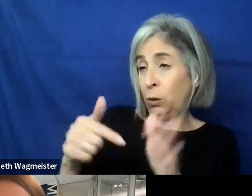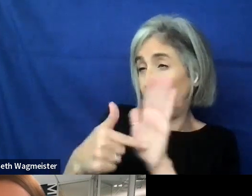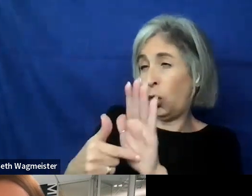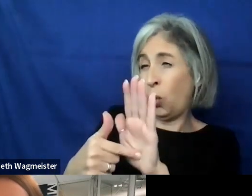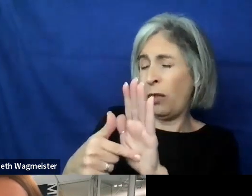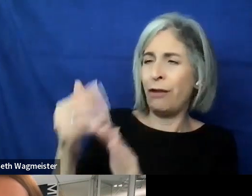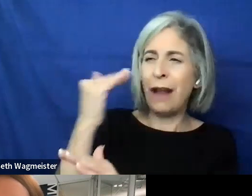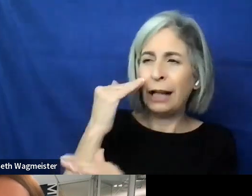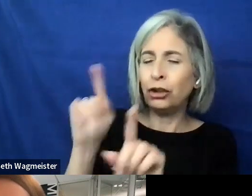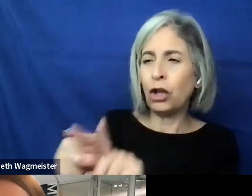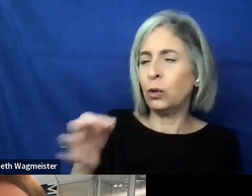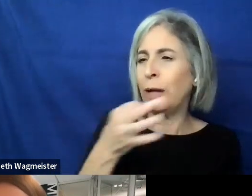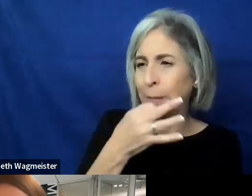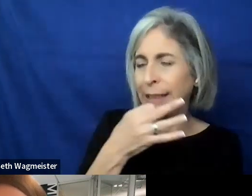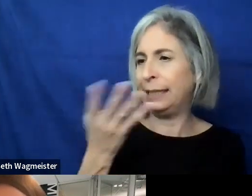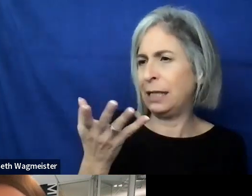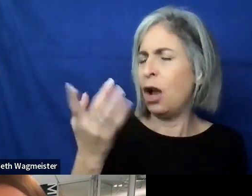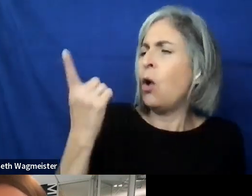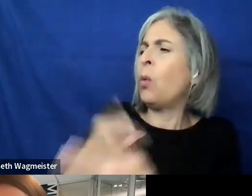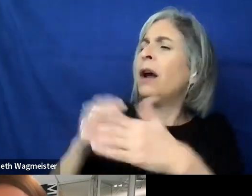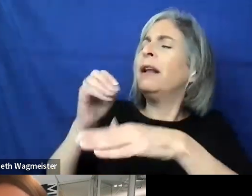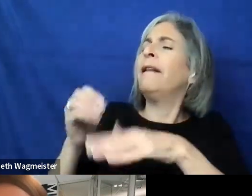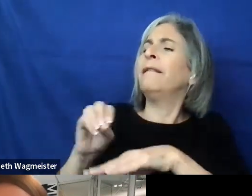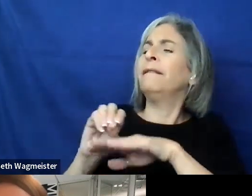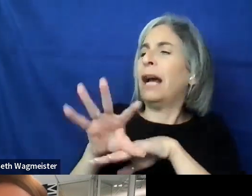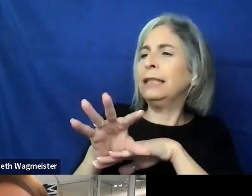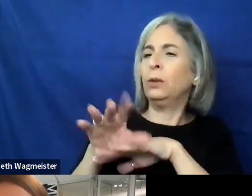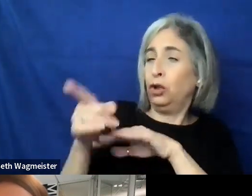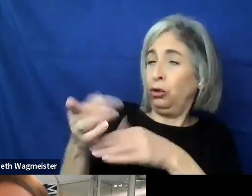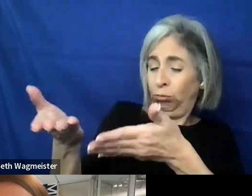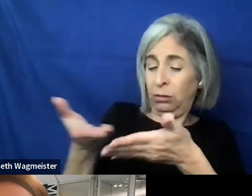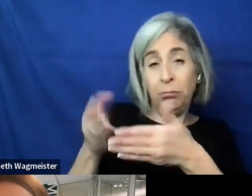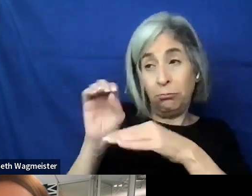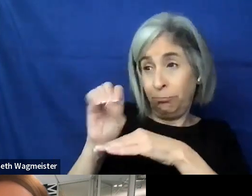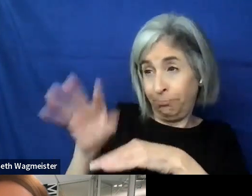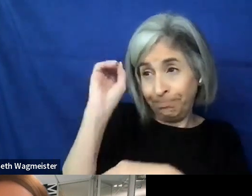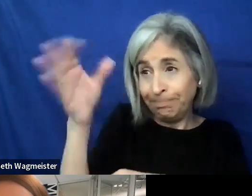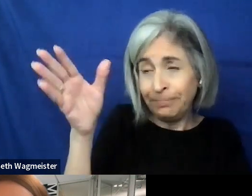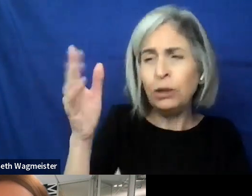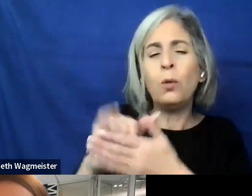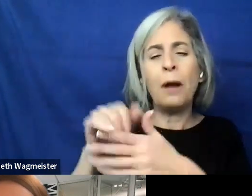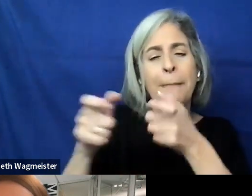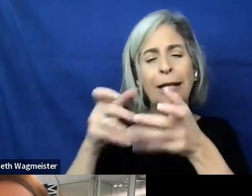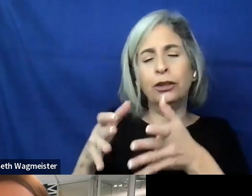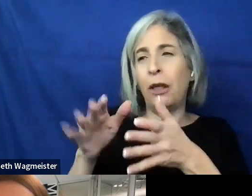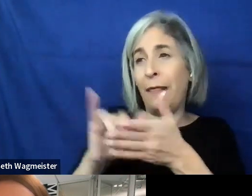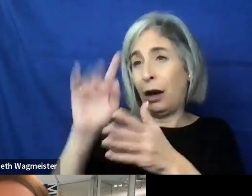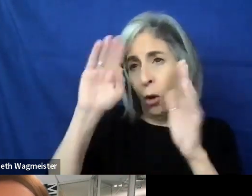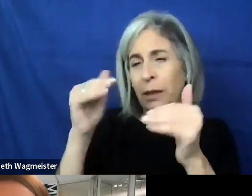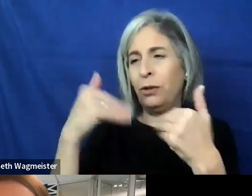expertise. What advice would you give to managers who are hoping to have their team